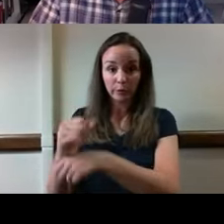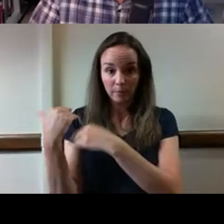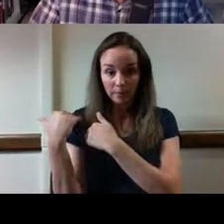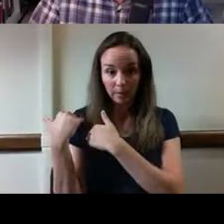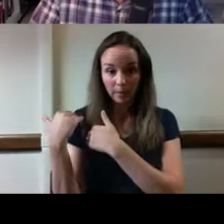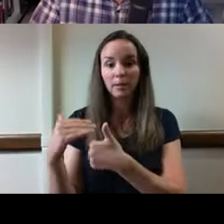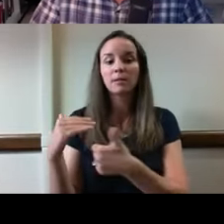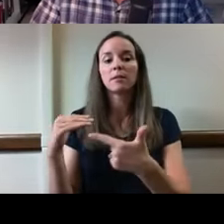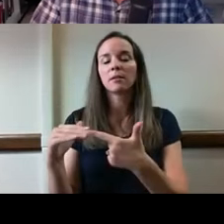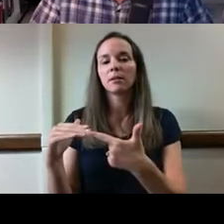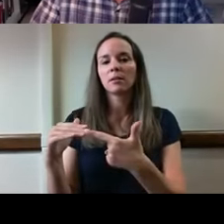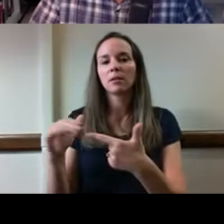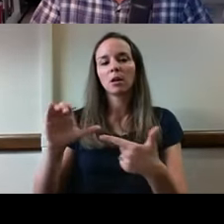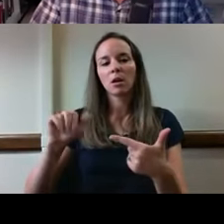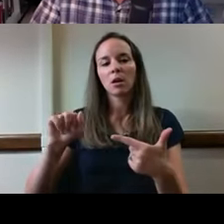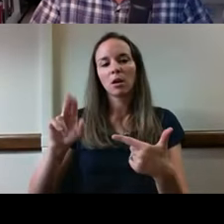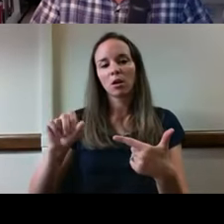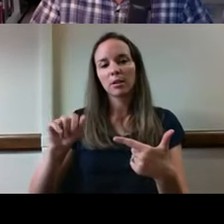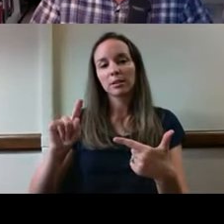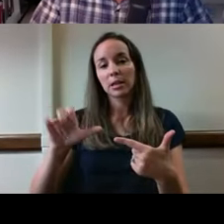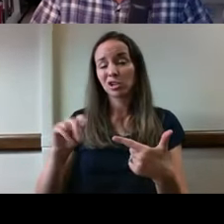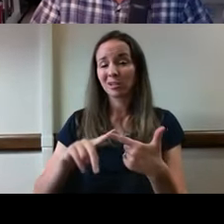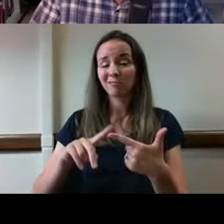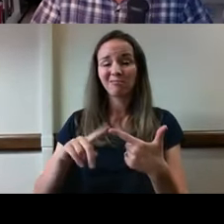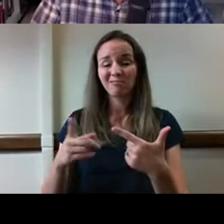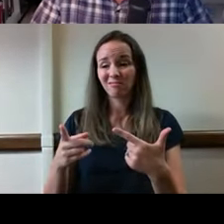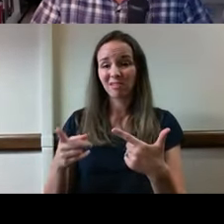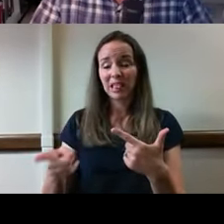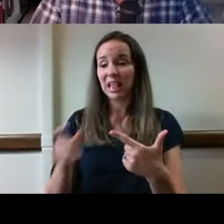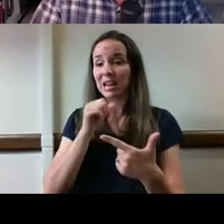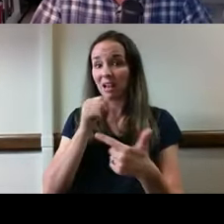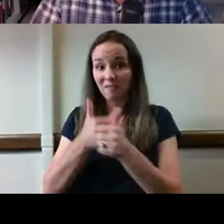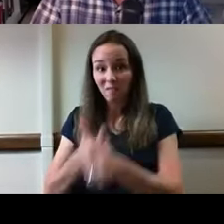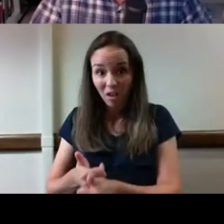There was causation. It was that breach of duty that caused the injury.